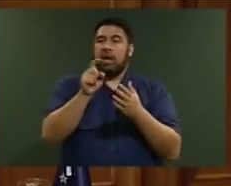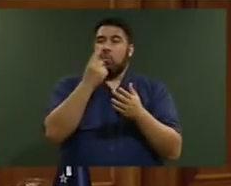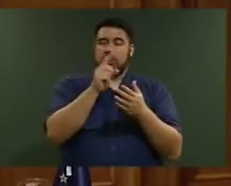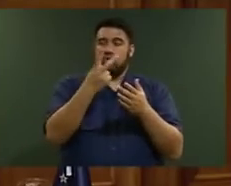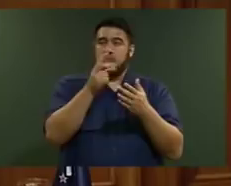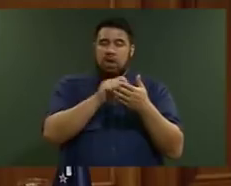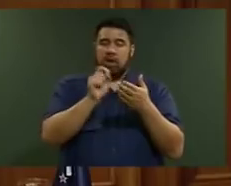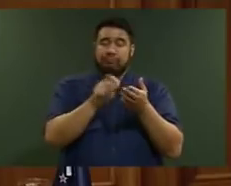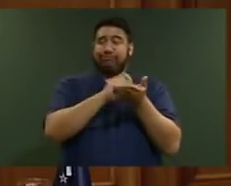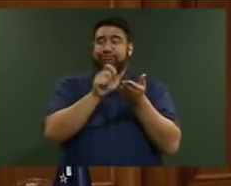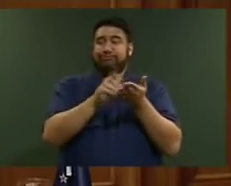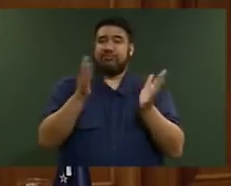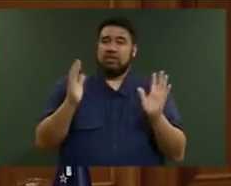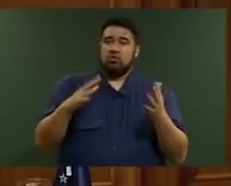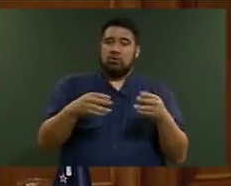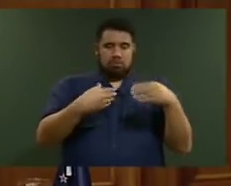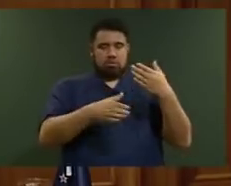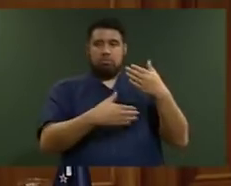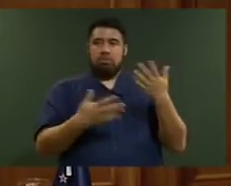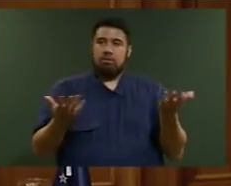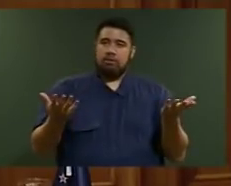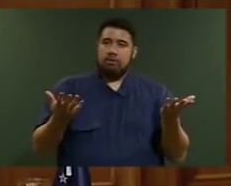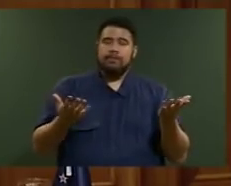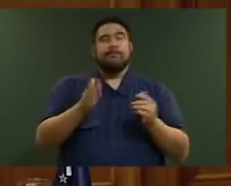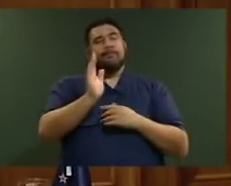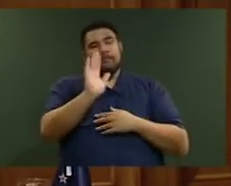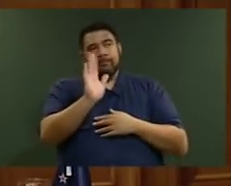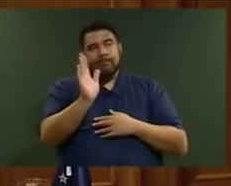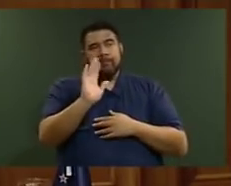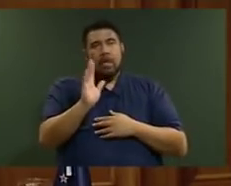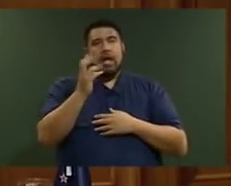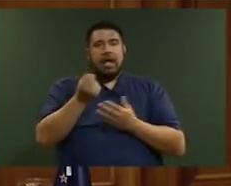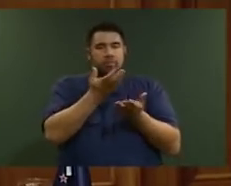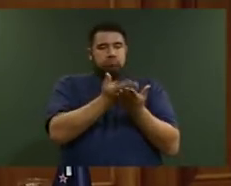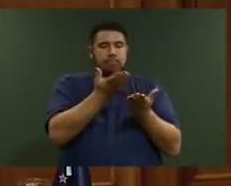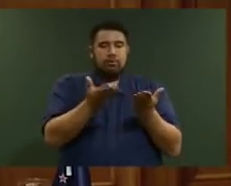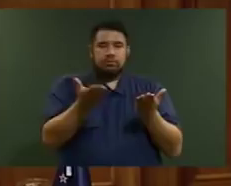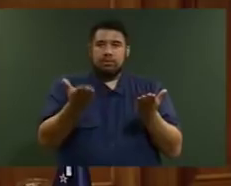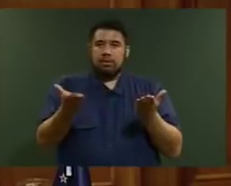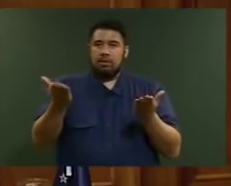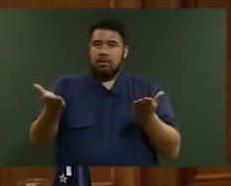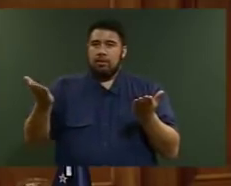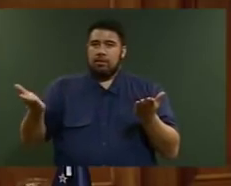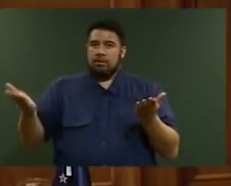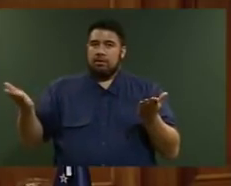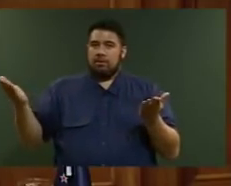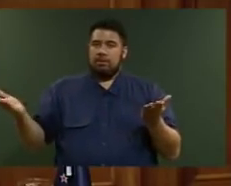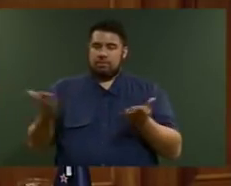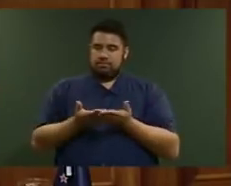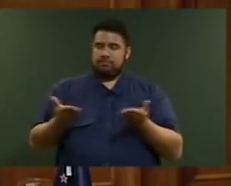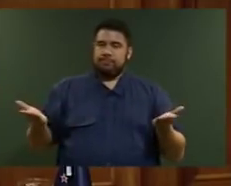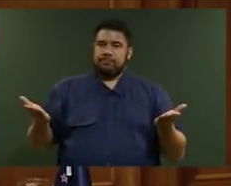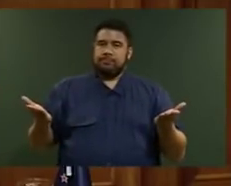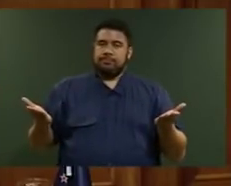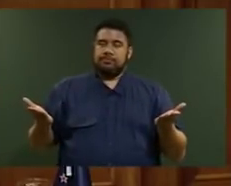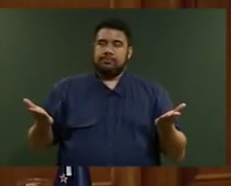Mr Speaker, there's a host of proposals, sir, that have been accessed,